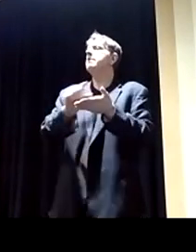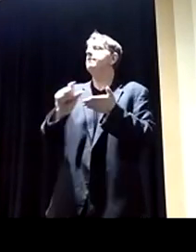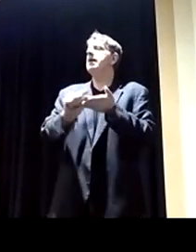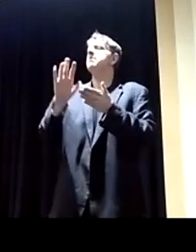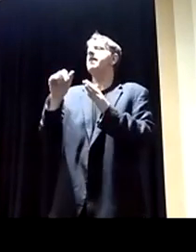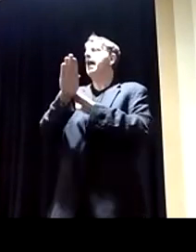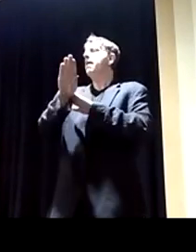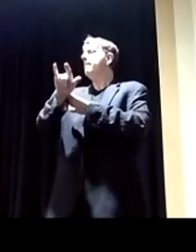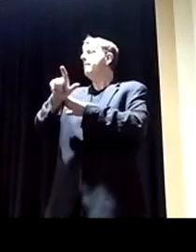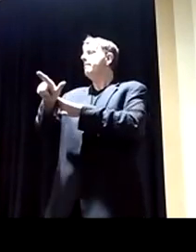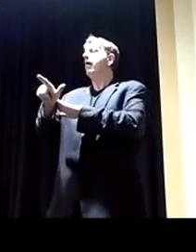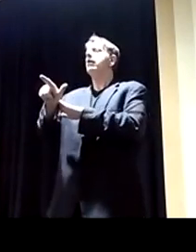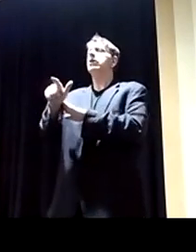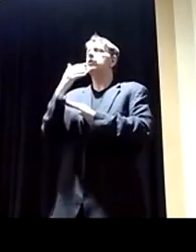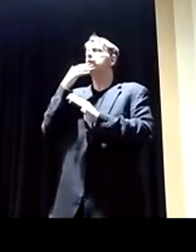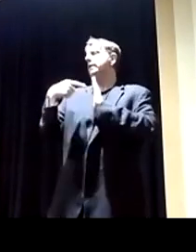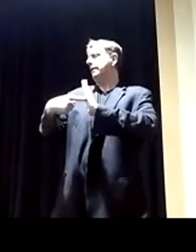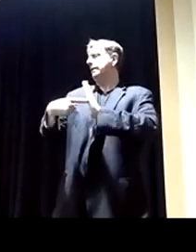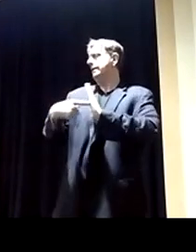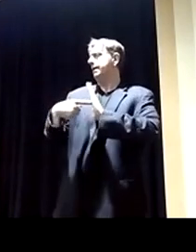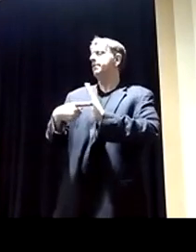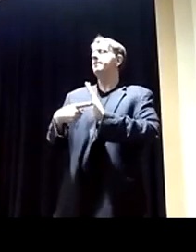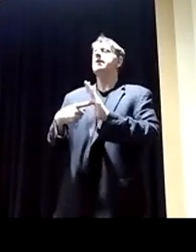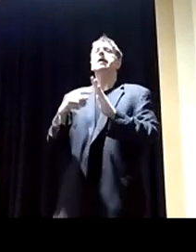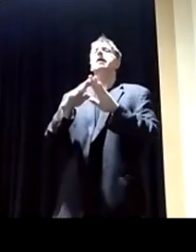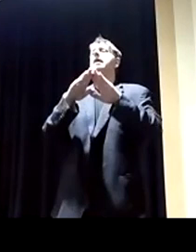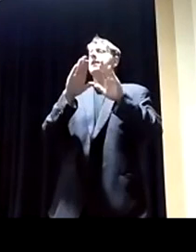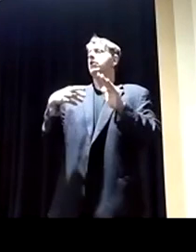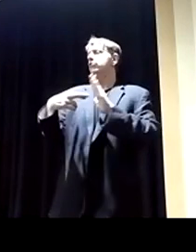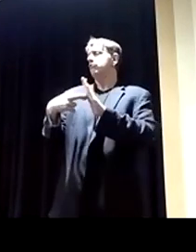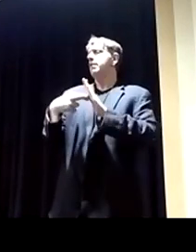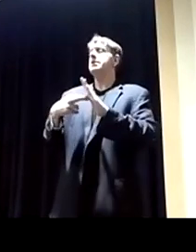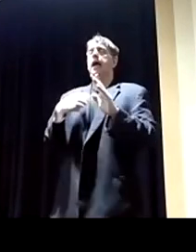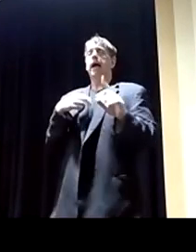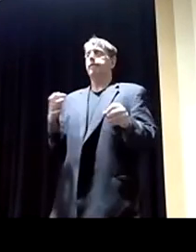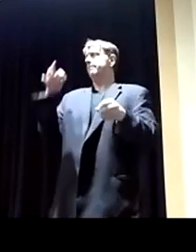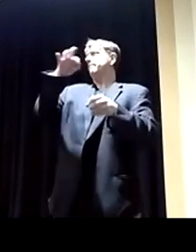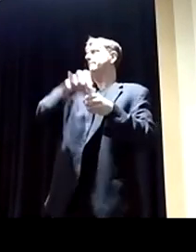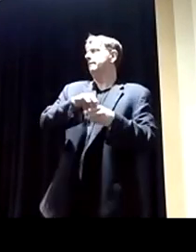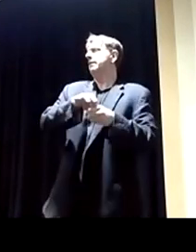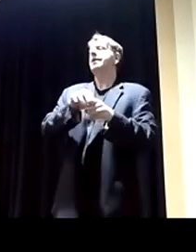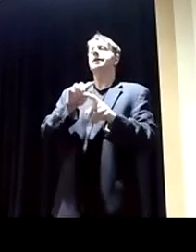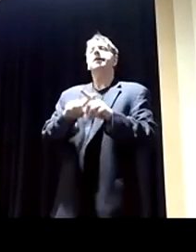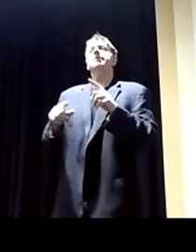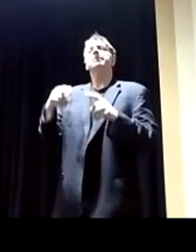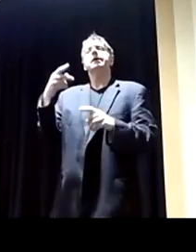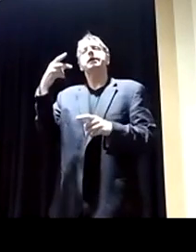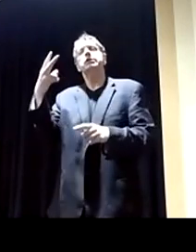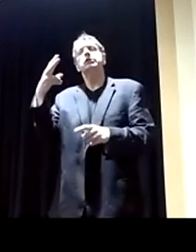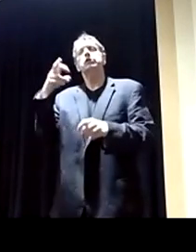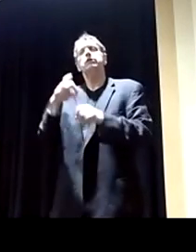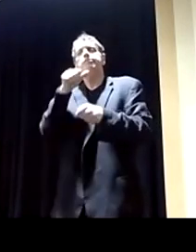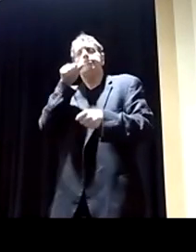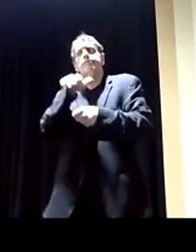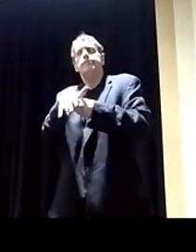example of the stakes of this race. It passed the House of Representatives with my vote. It is two votes short in the US Senate. So if you're concerned